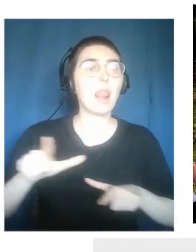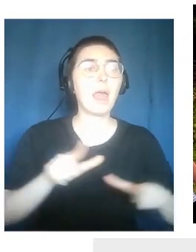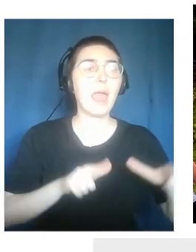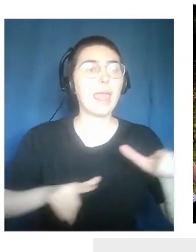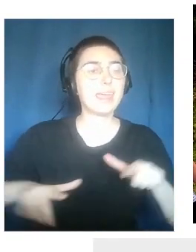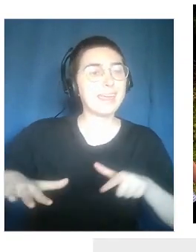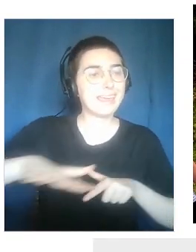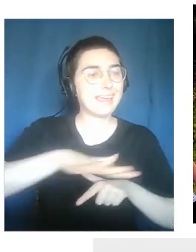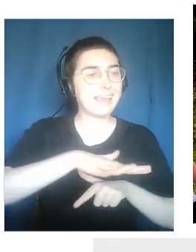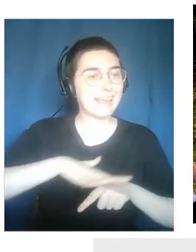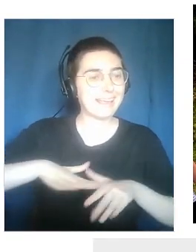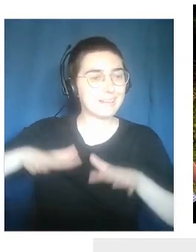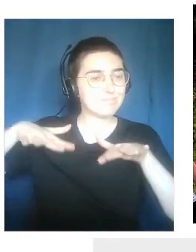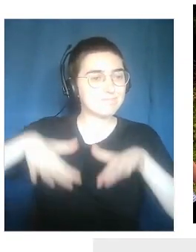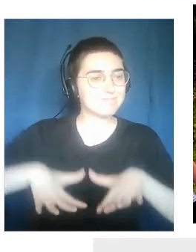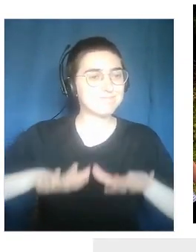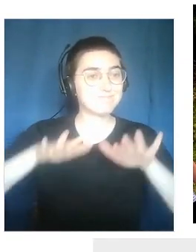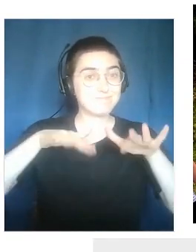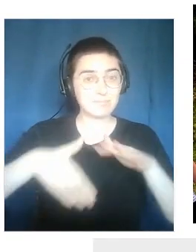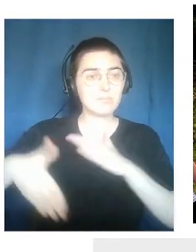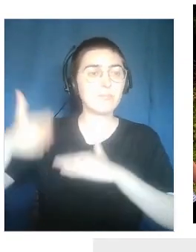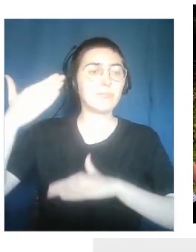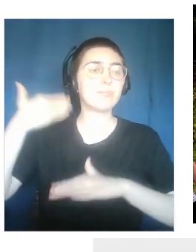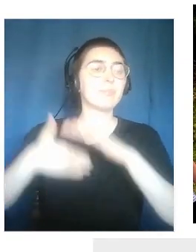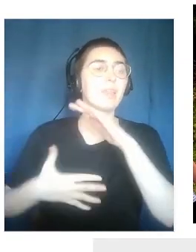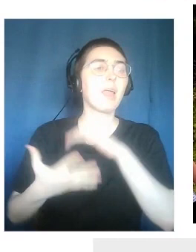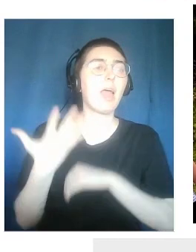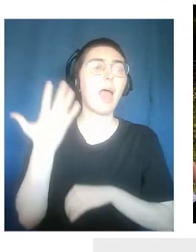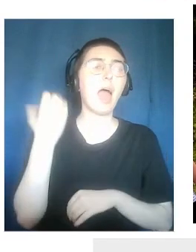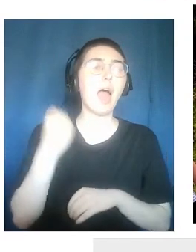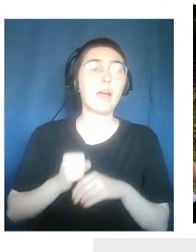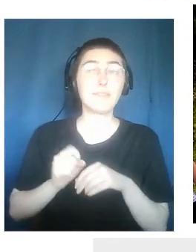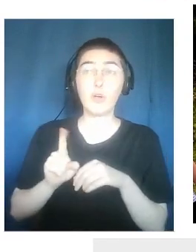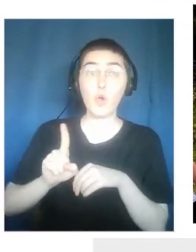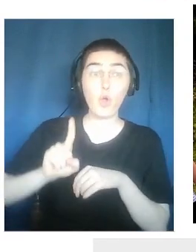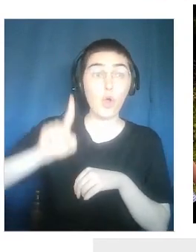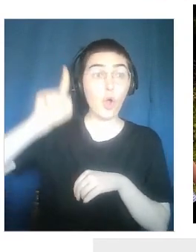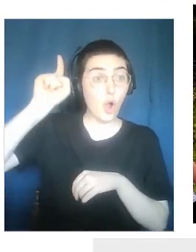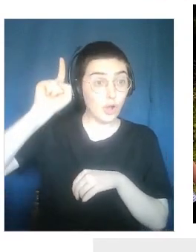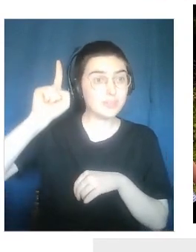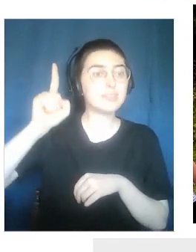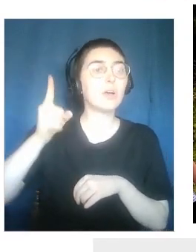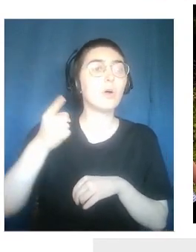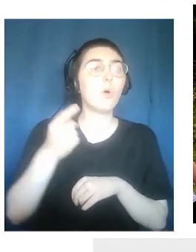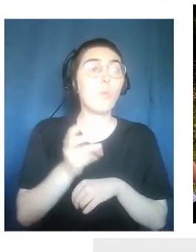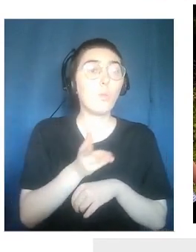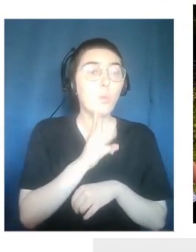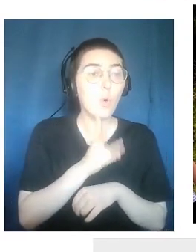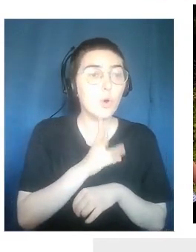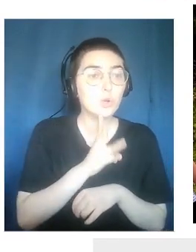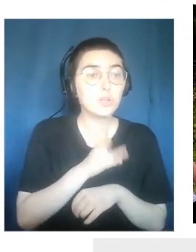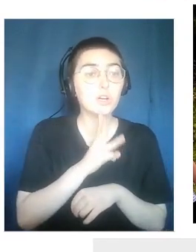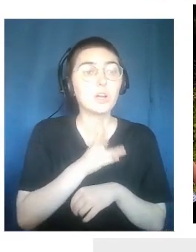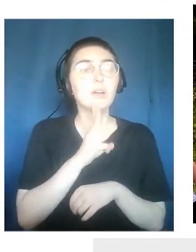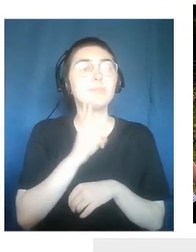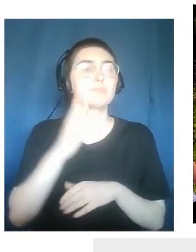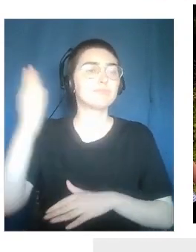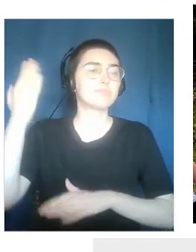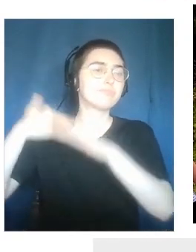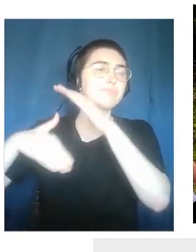the Parco di Lagole, that actually hosted an ancient ritual,